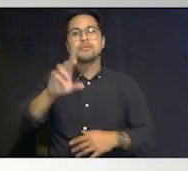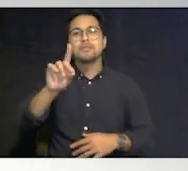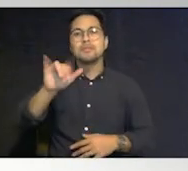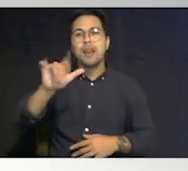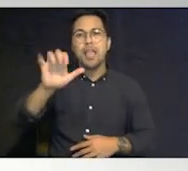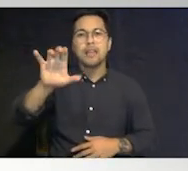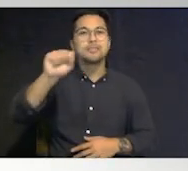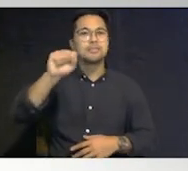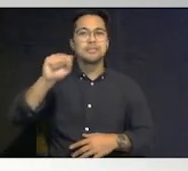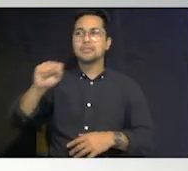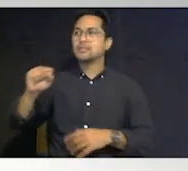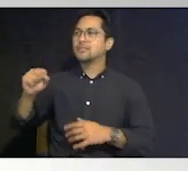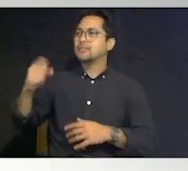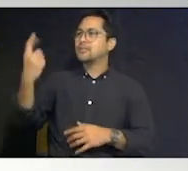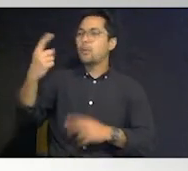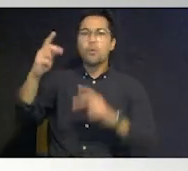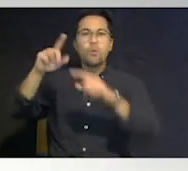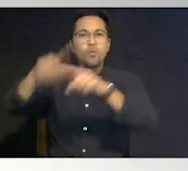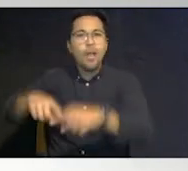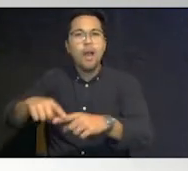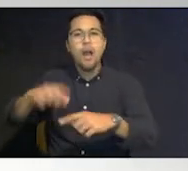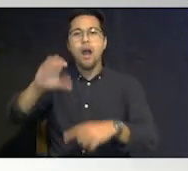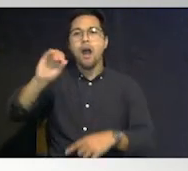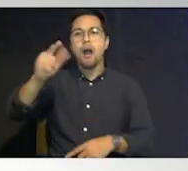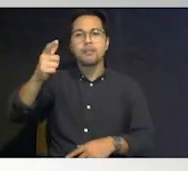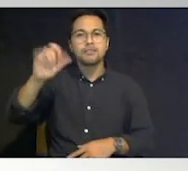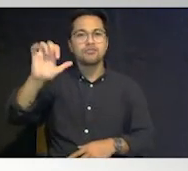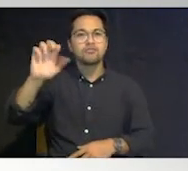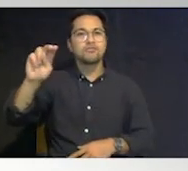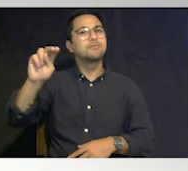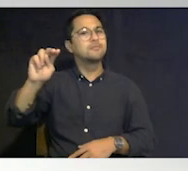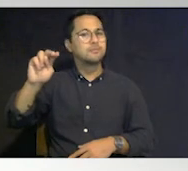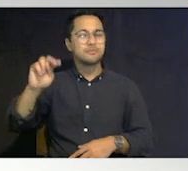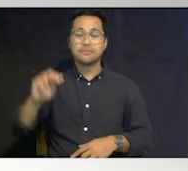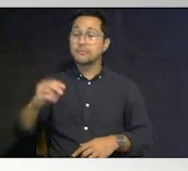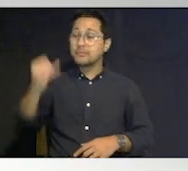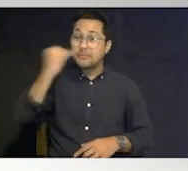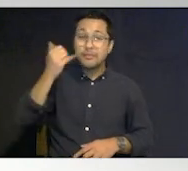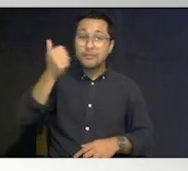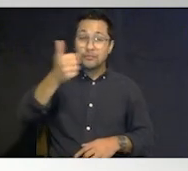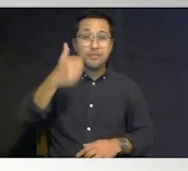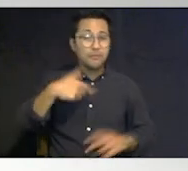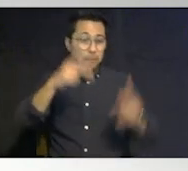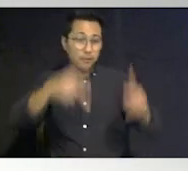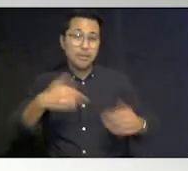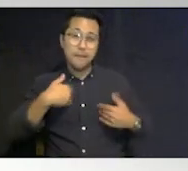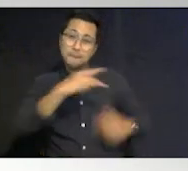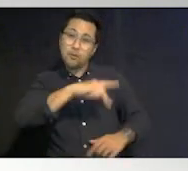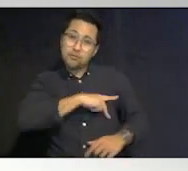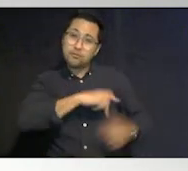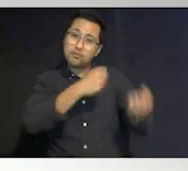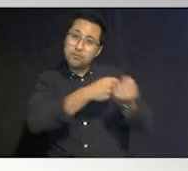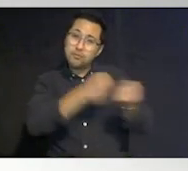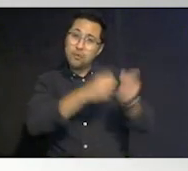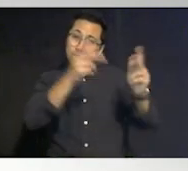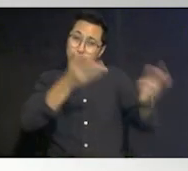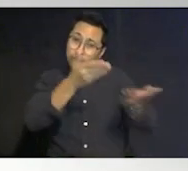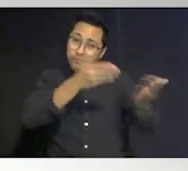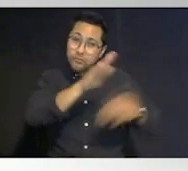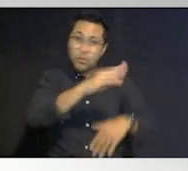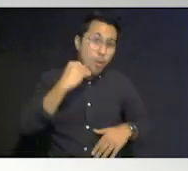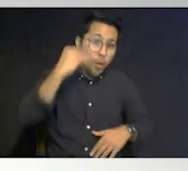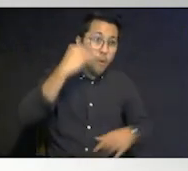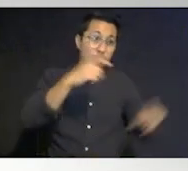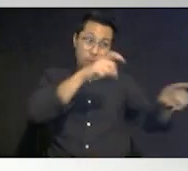is oxygen dependent if you're an individual that has personal support services in your home you would need to